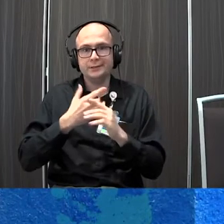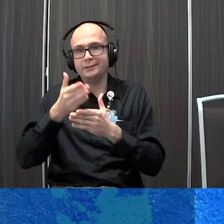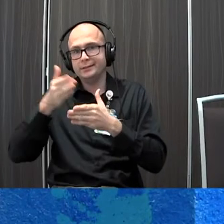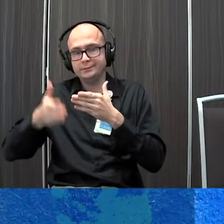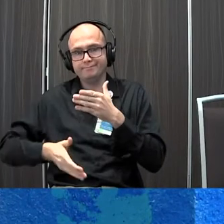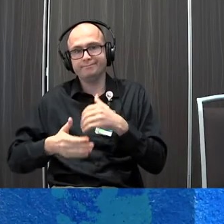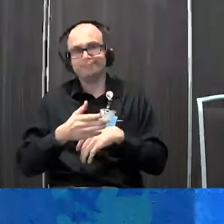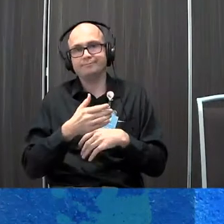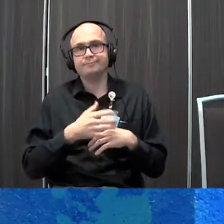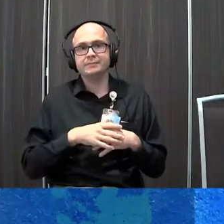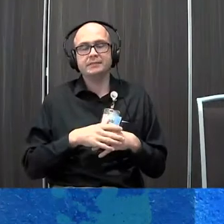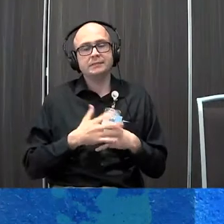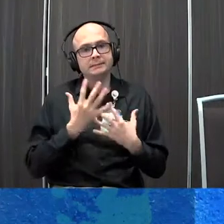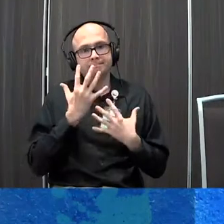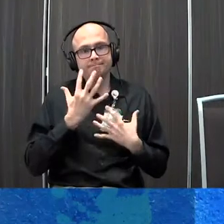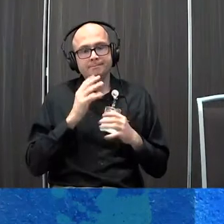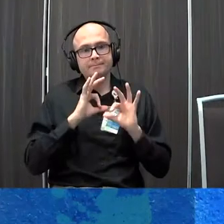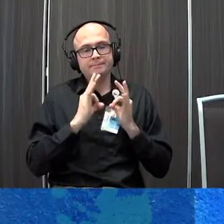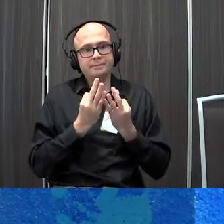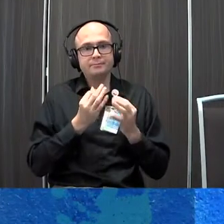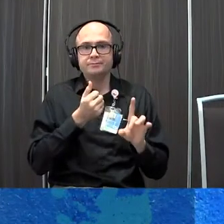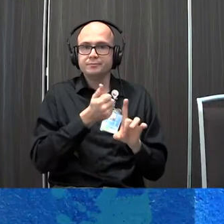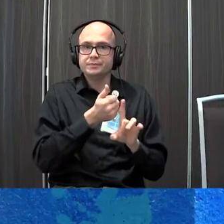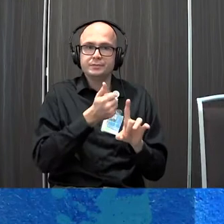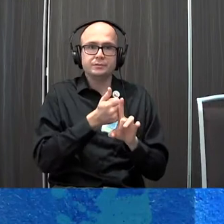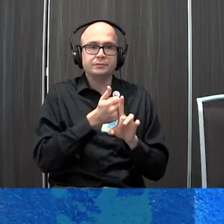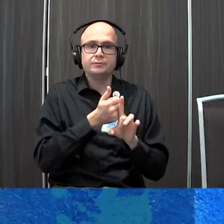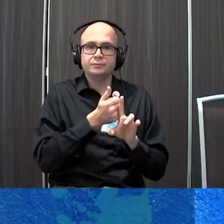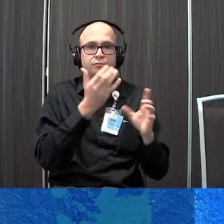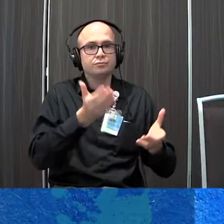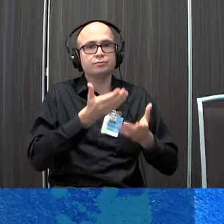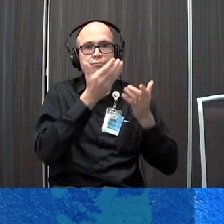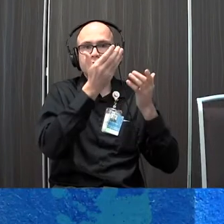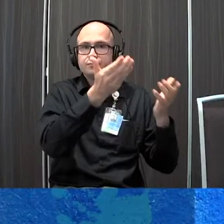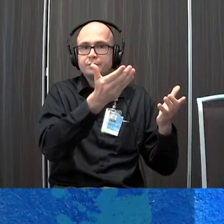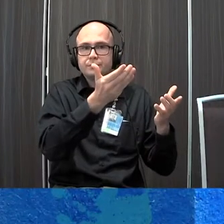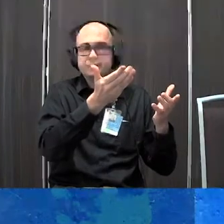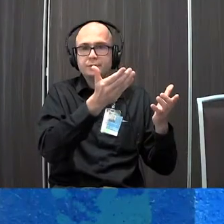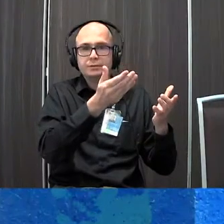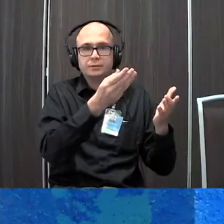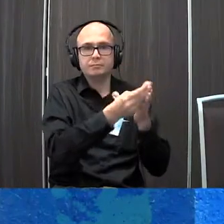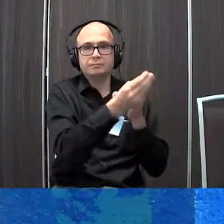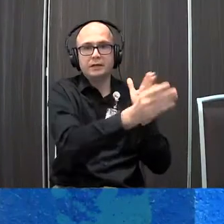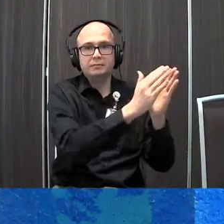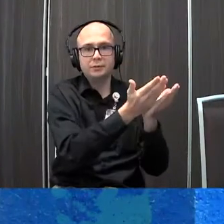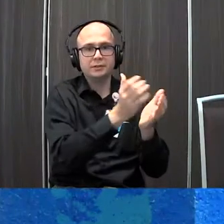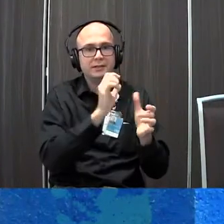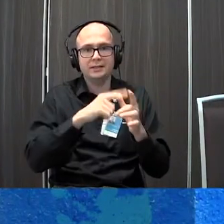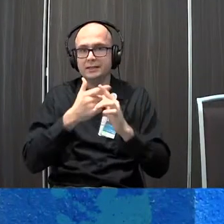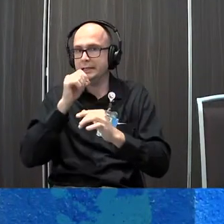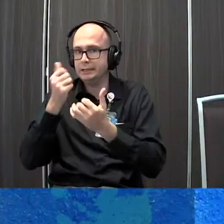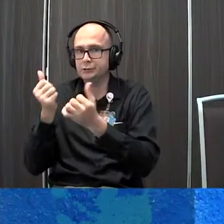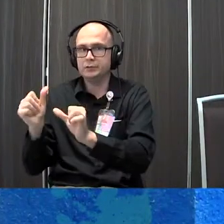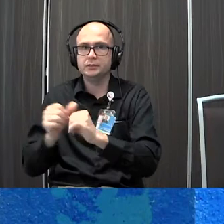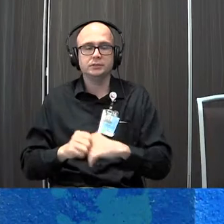sadly there are still some families that are recommended and selected products out of a book and not trialing and that is really